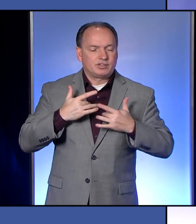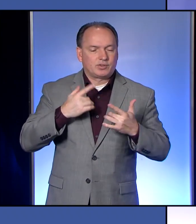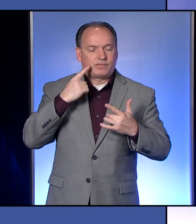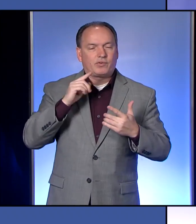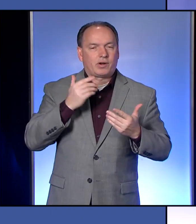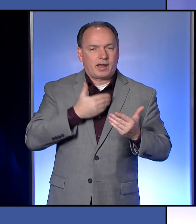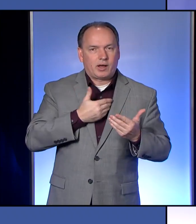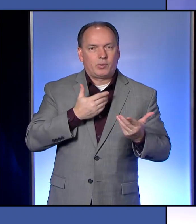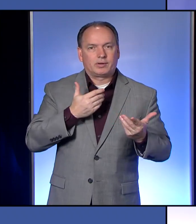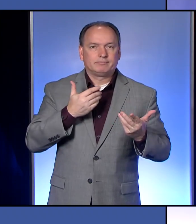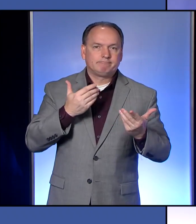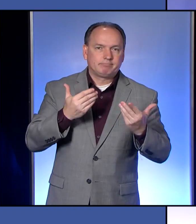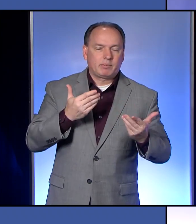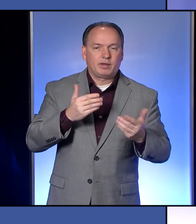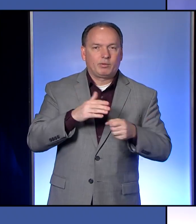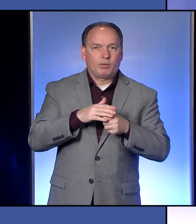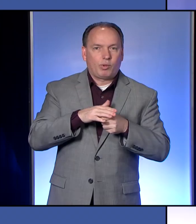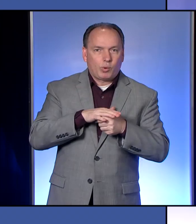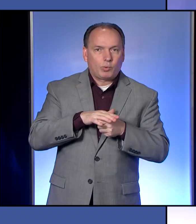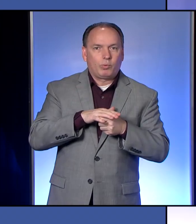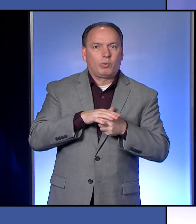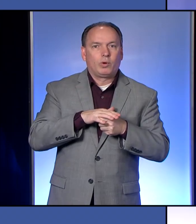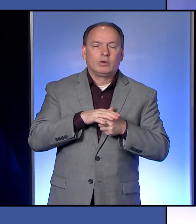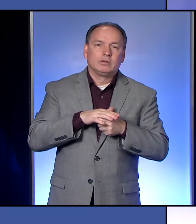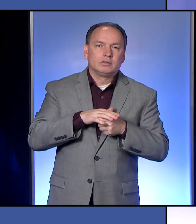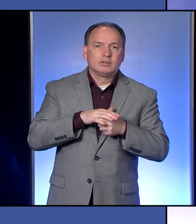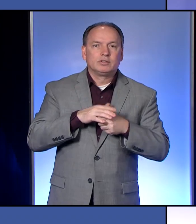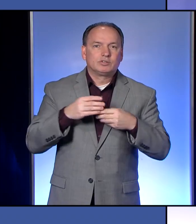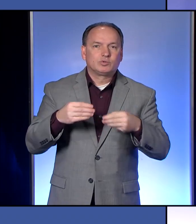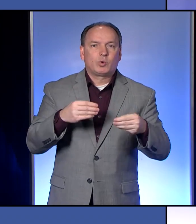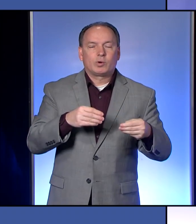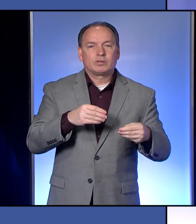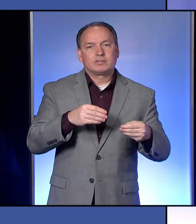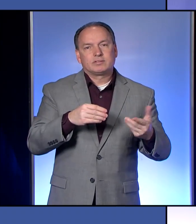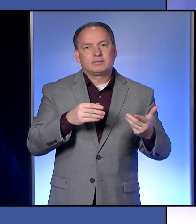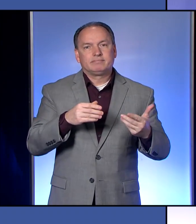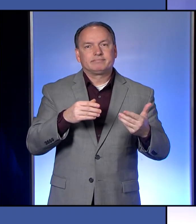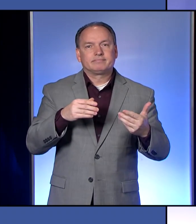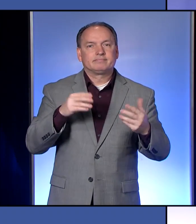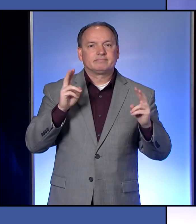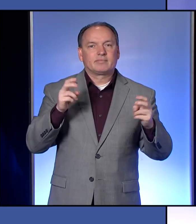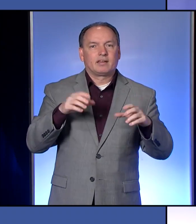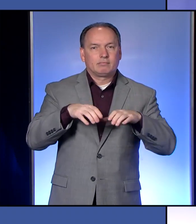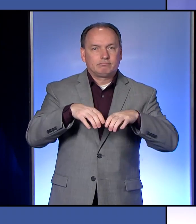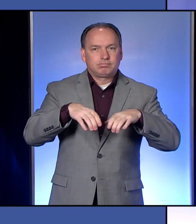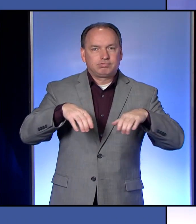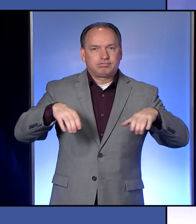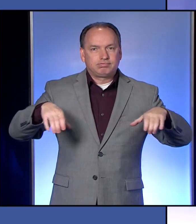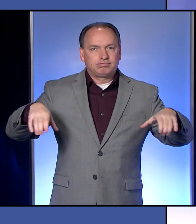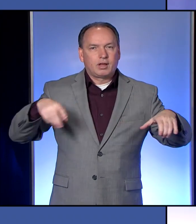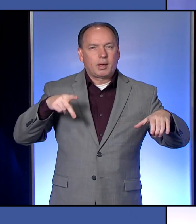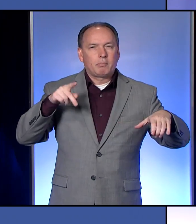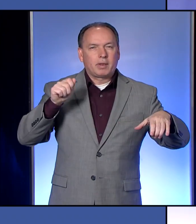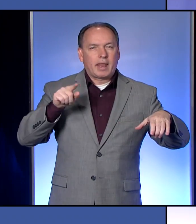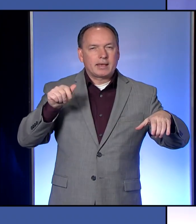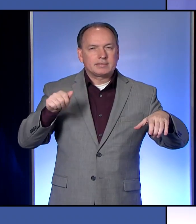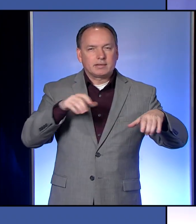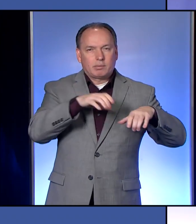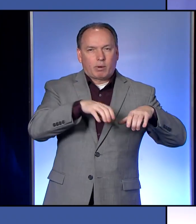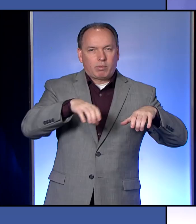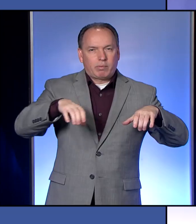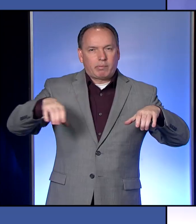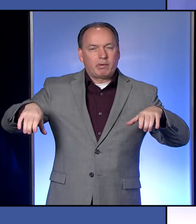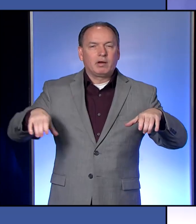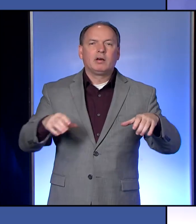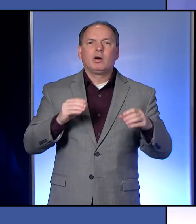one of our maybe our local stores. It's in a plaza type situation and it's more frequented by